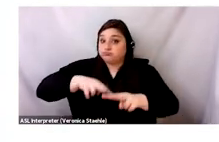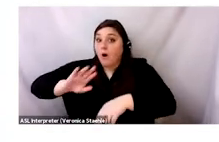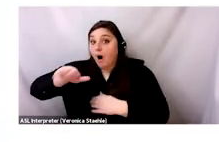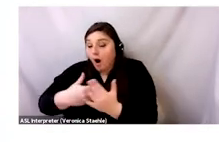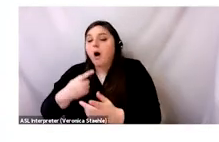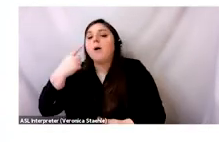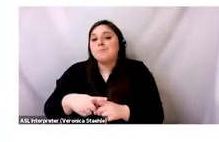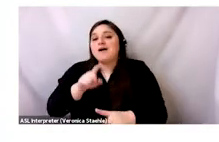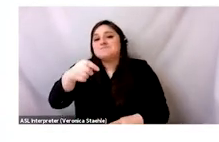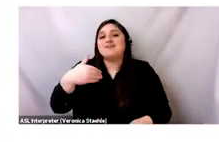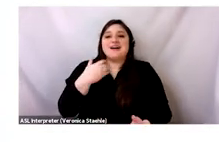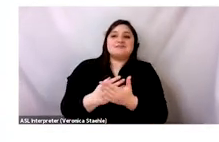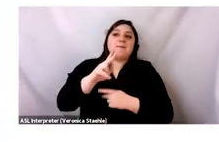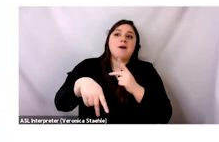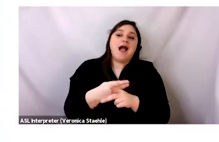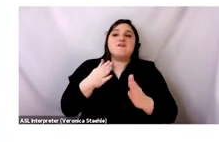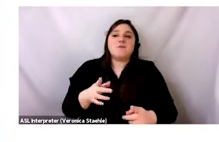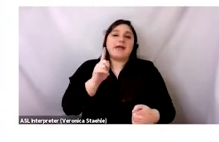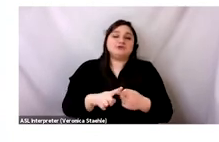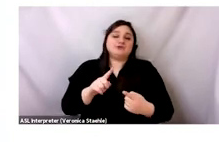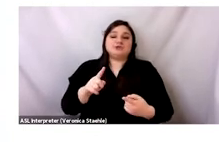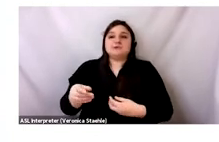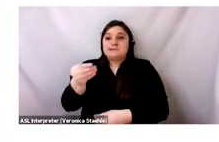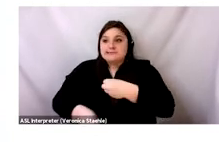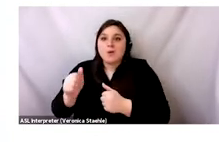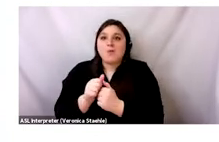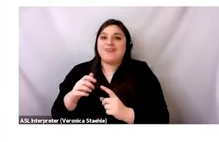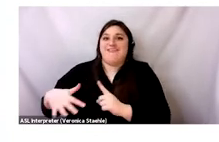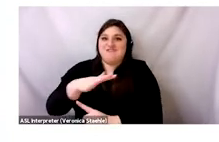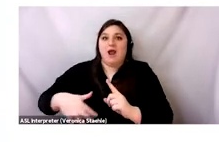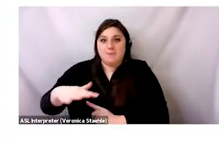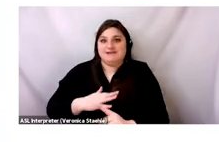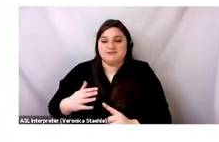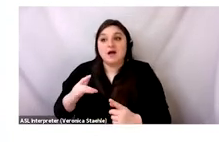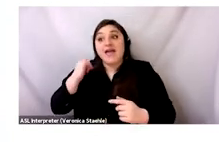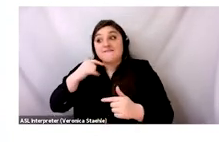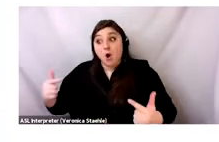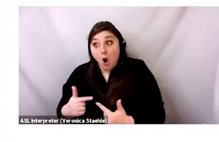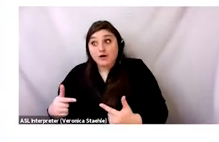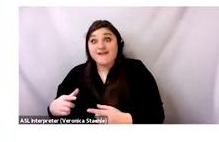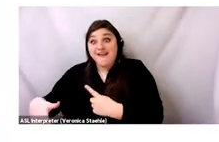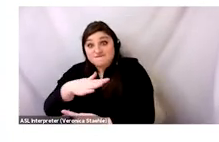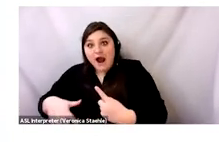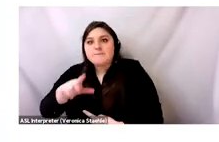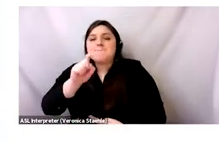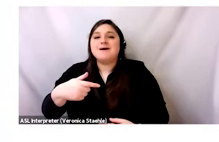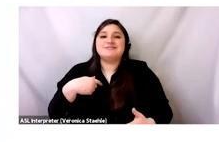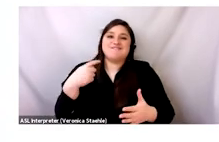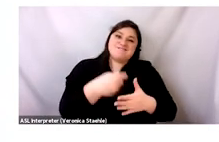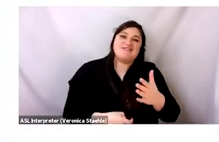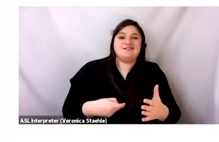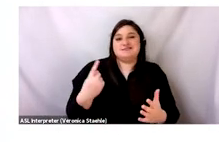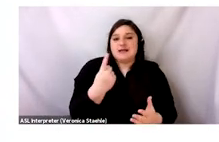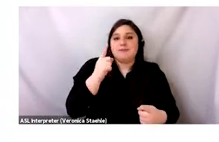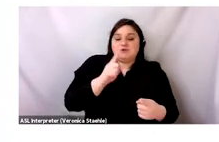global in scope and only if they include ecological reparations that fund circular economy industries in places like Ghana.